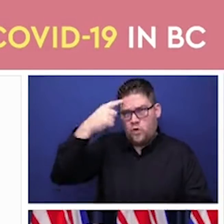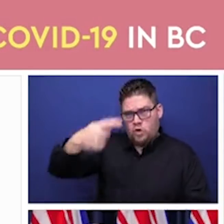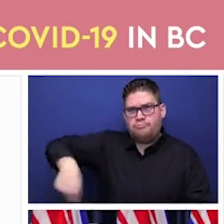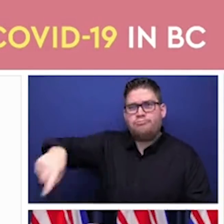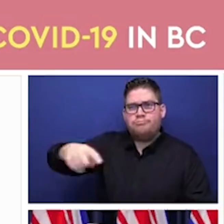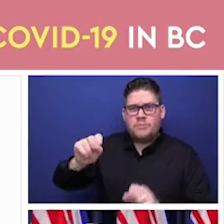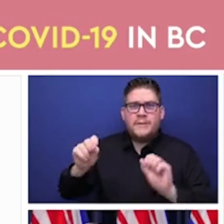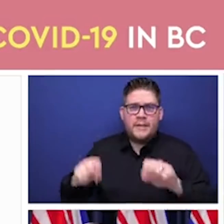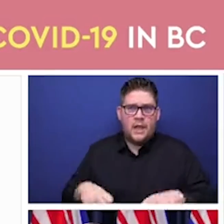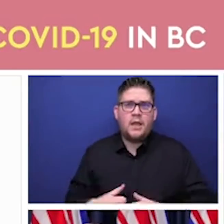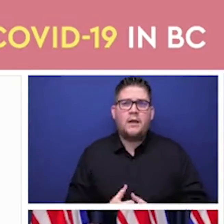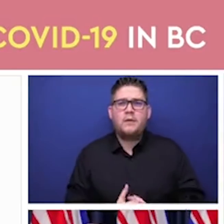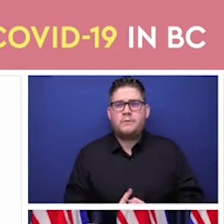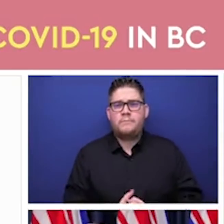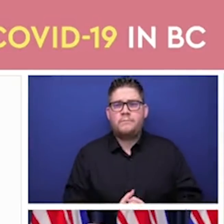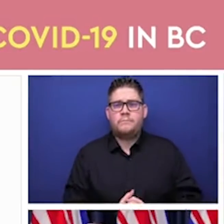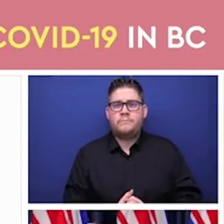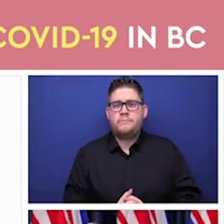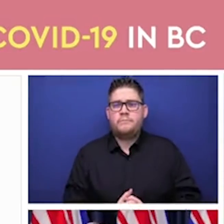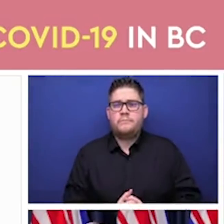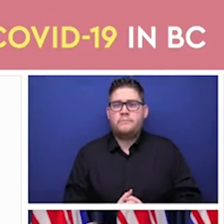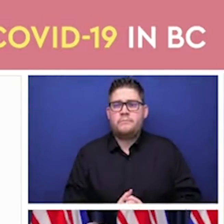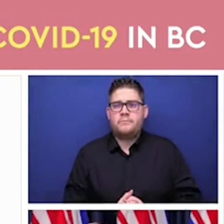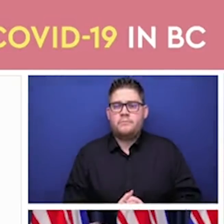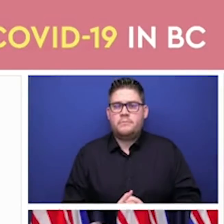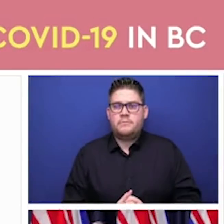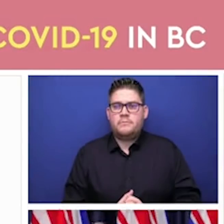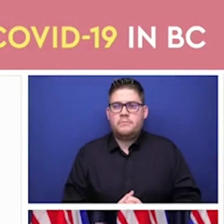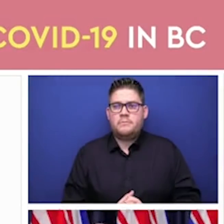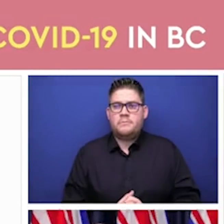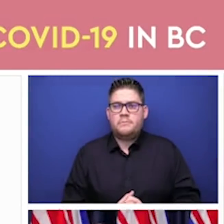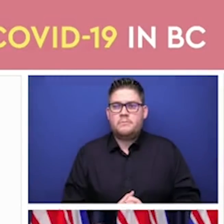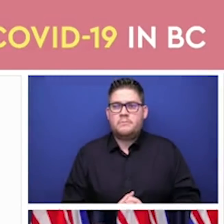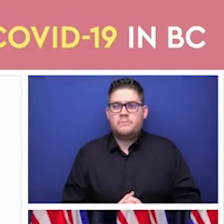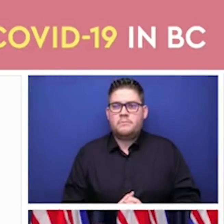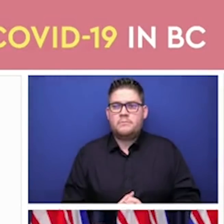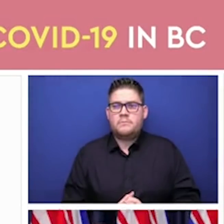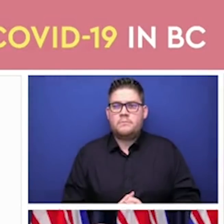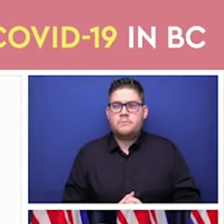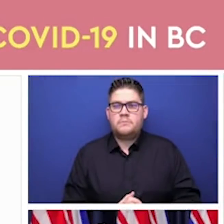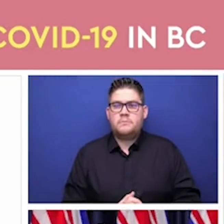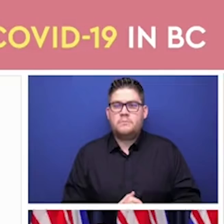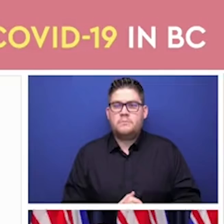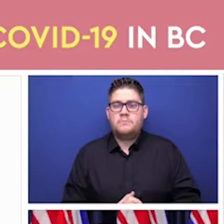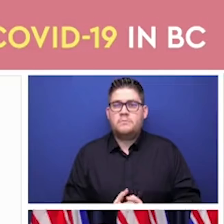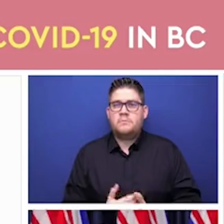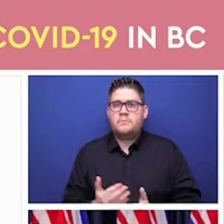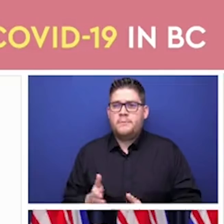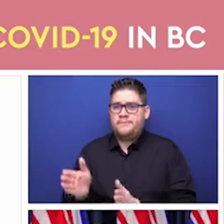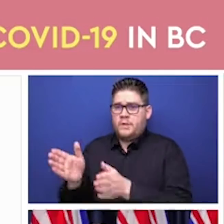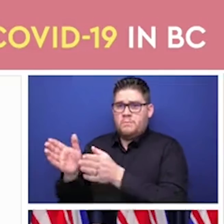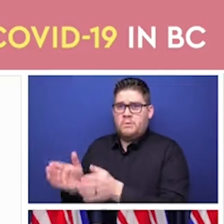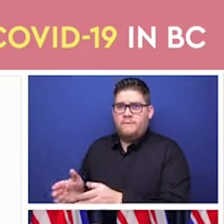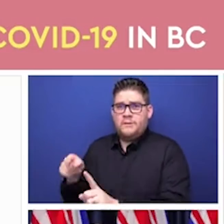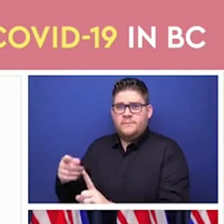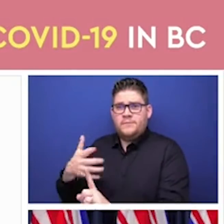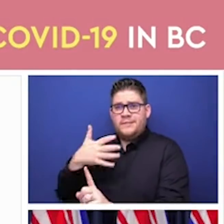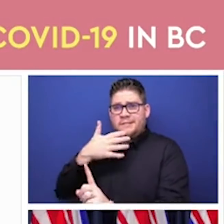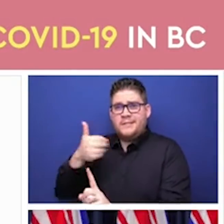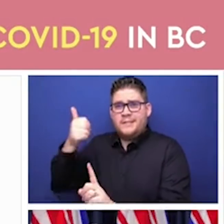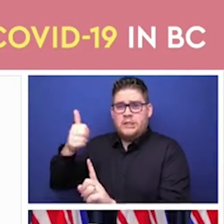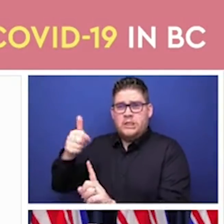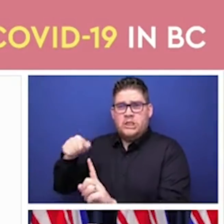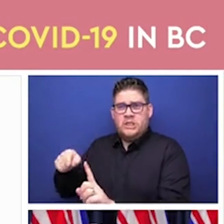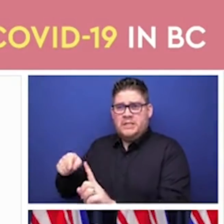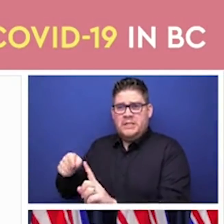80 elder or senior is actually booked for a vaccination. We are encouraging people to get help if they need it. And